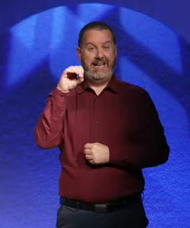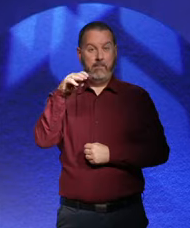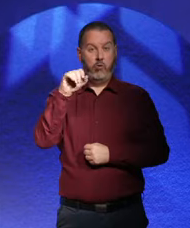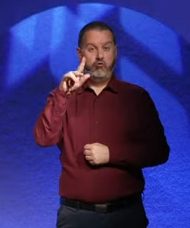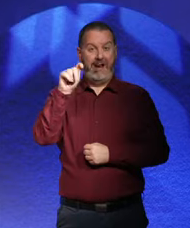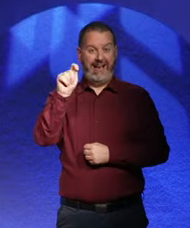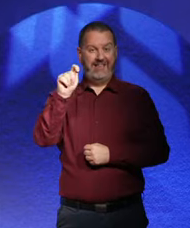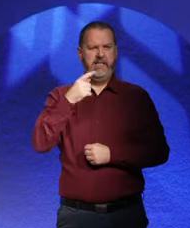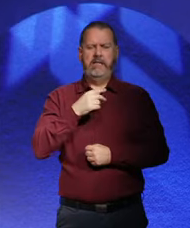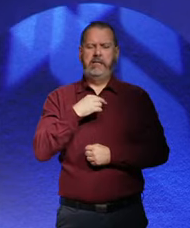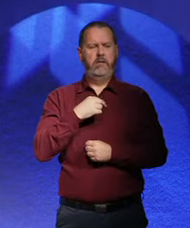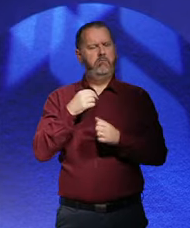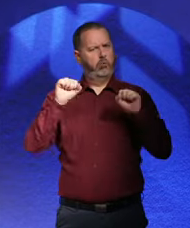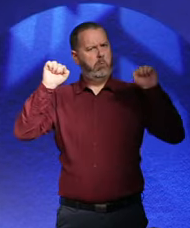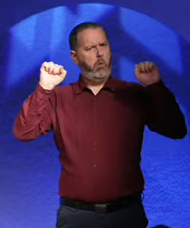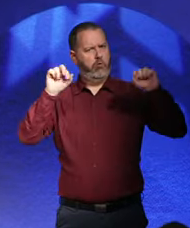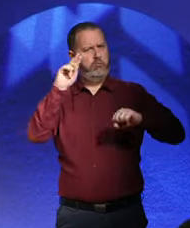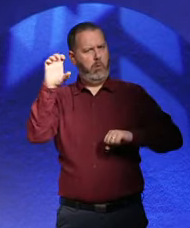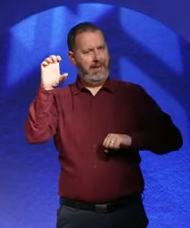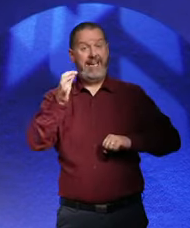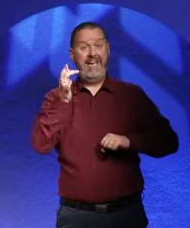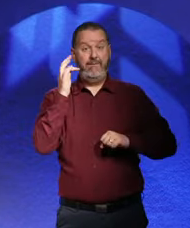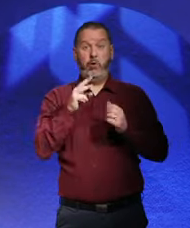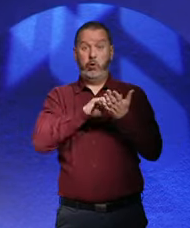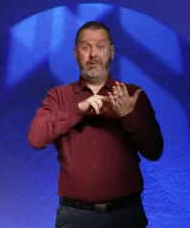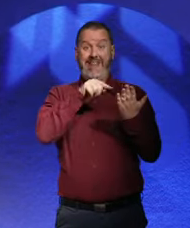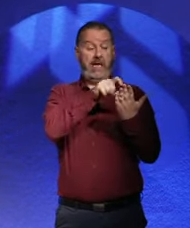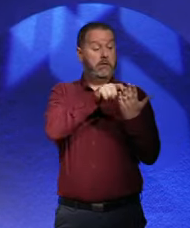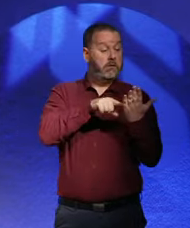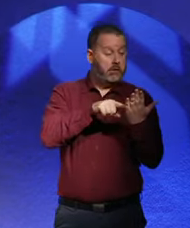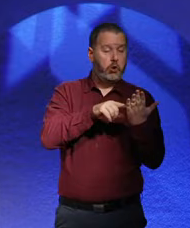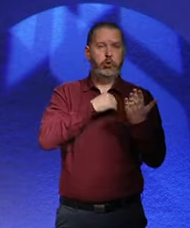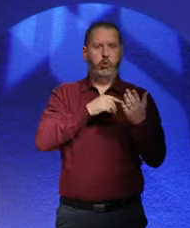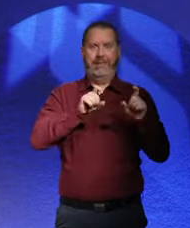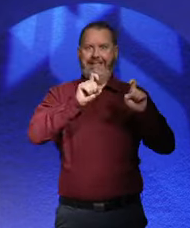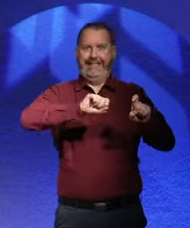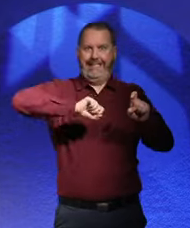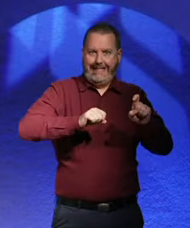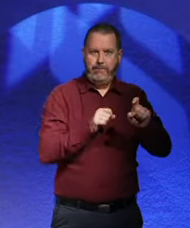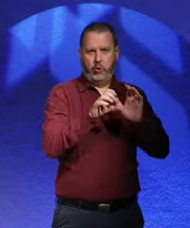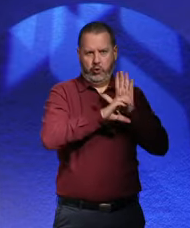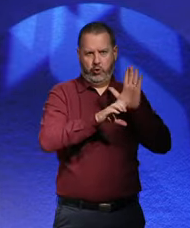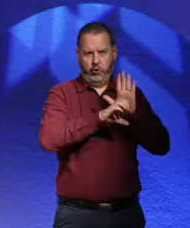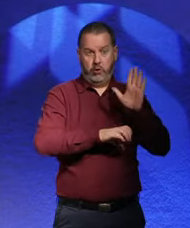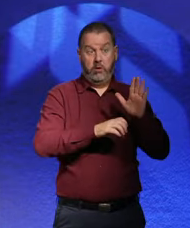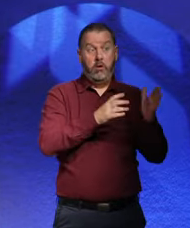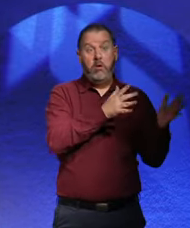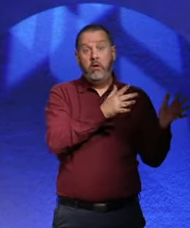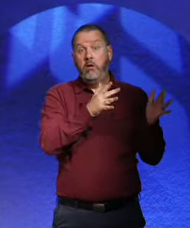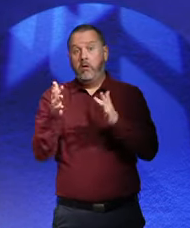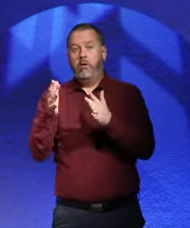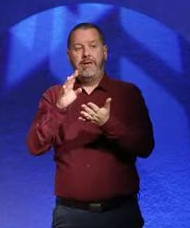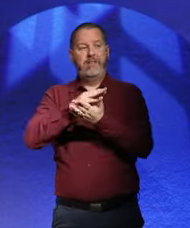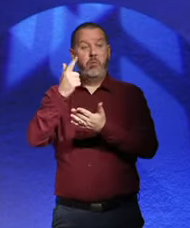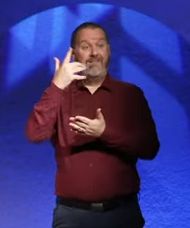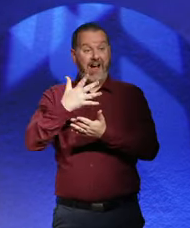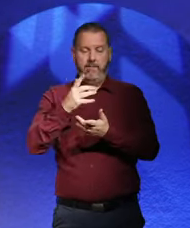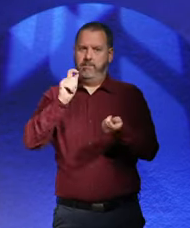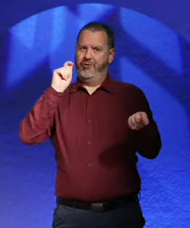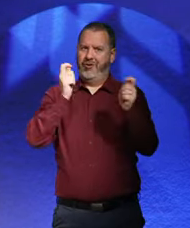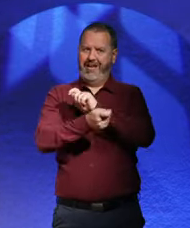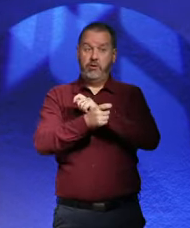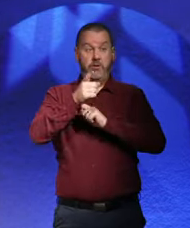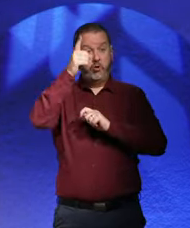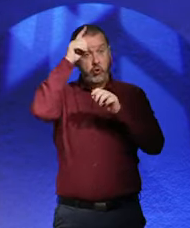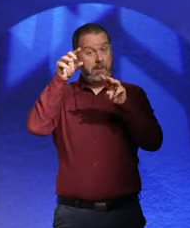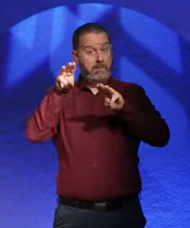So if he used Article 48, it was to help preserve the Constitution. But then in 1925, the German people